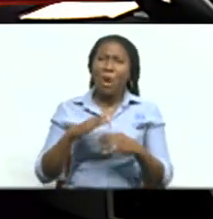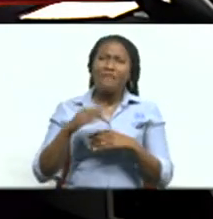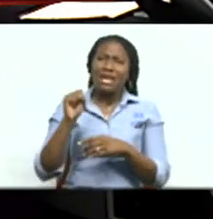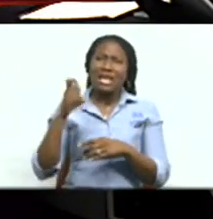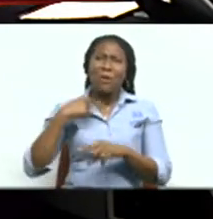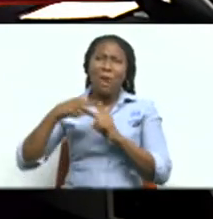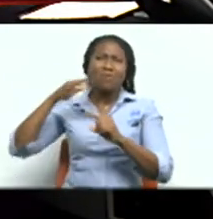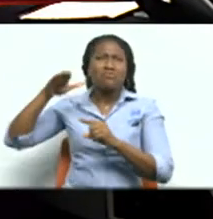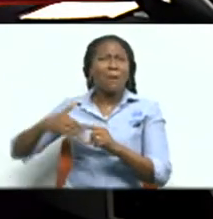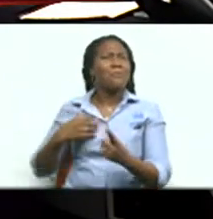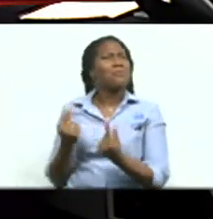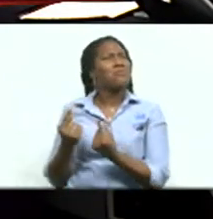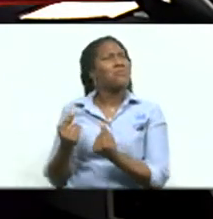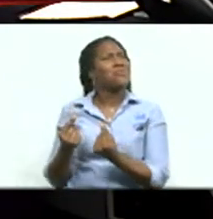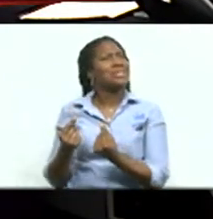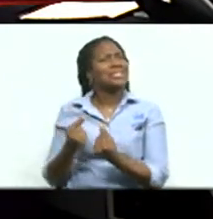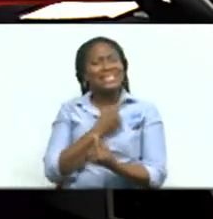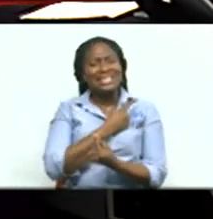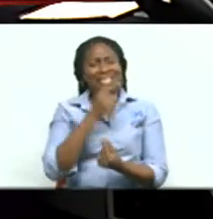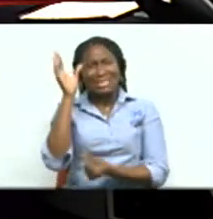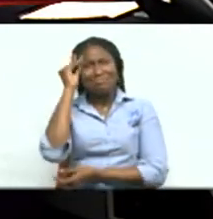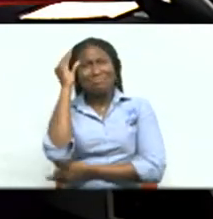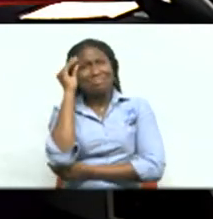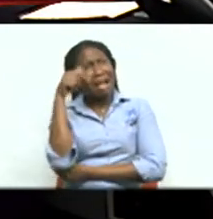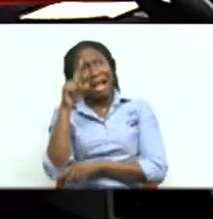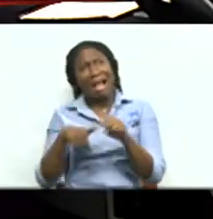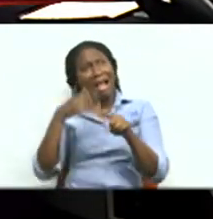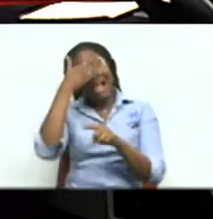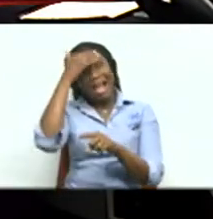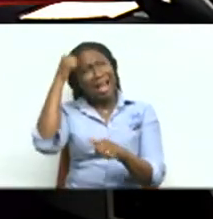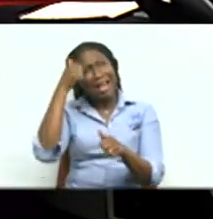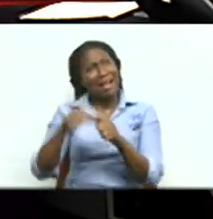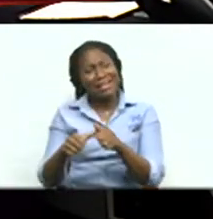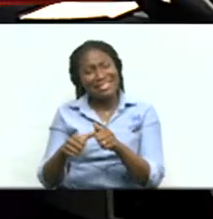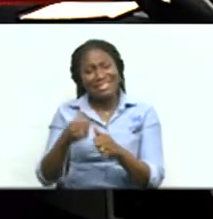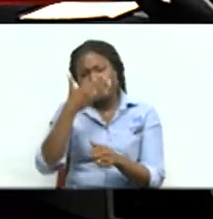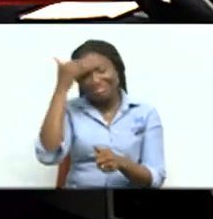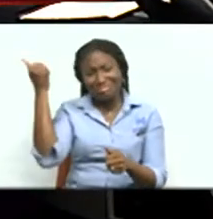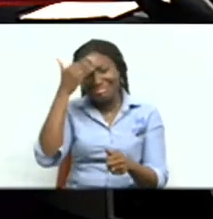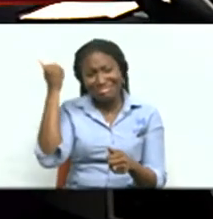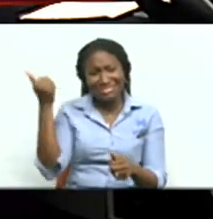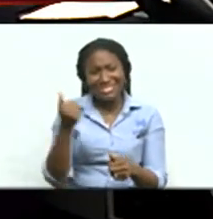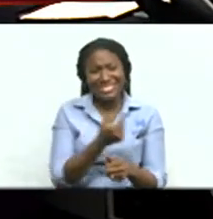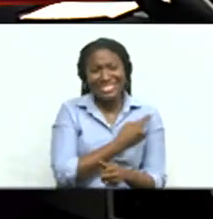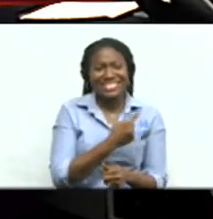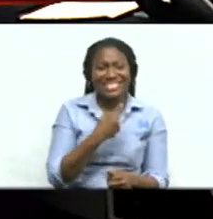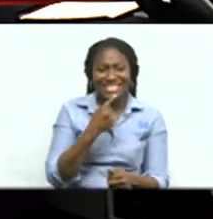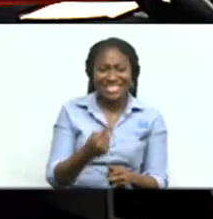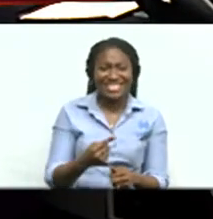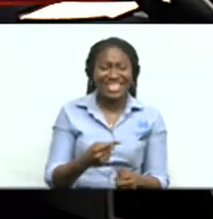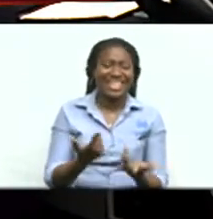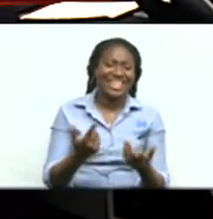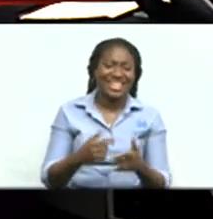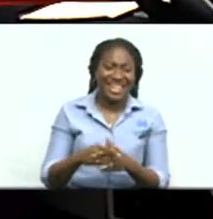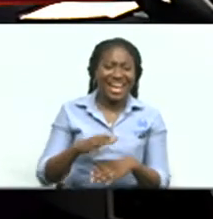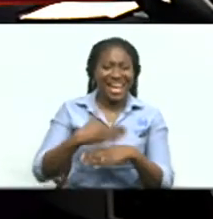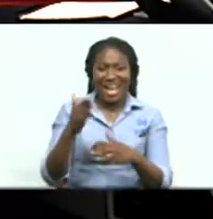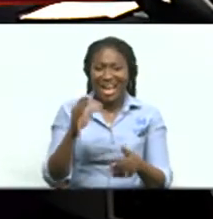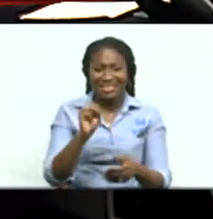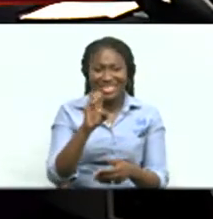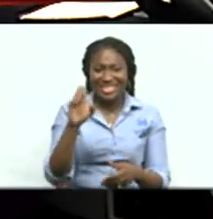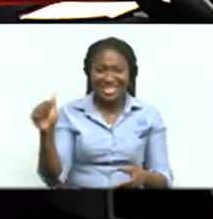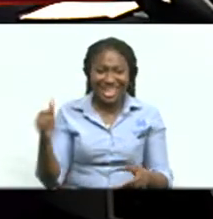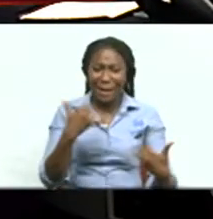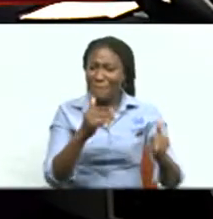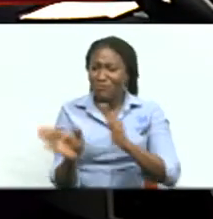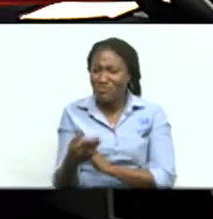that was me that was actually me on air i really didn't remember a lot of time out on the school field playing a lot of football